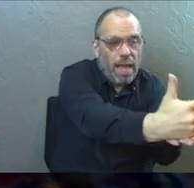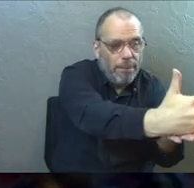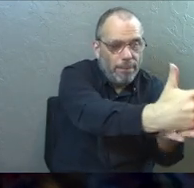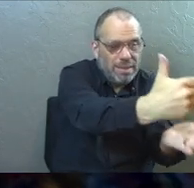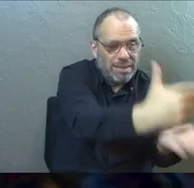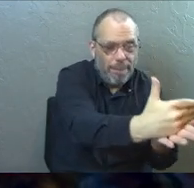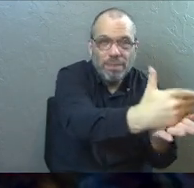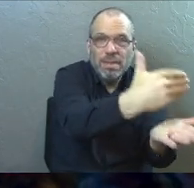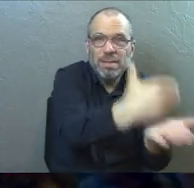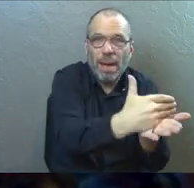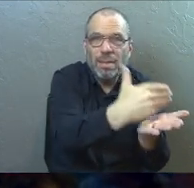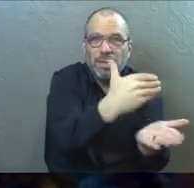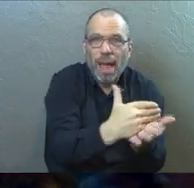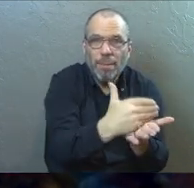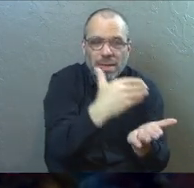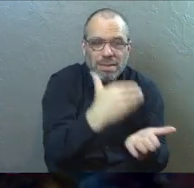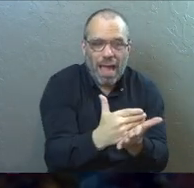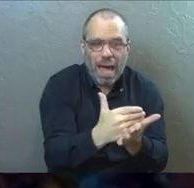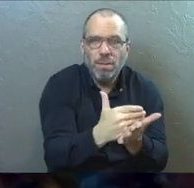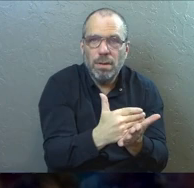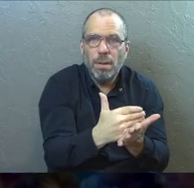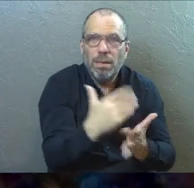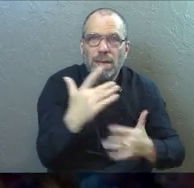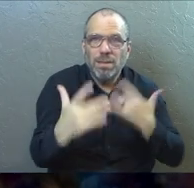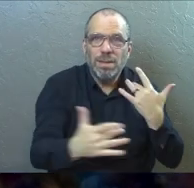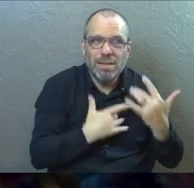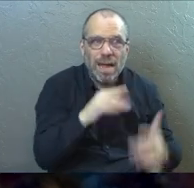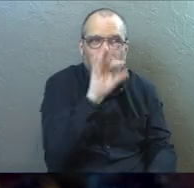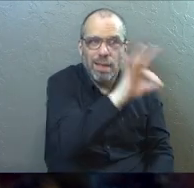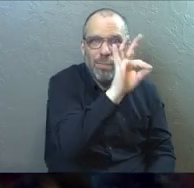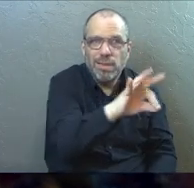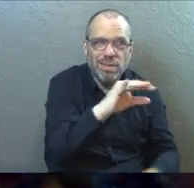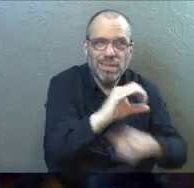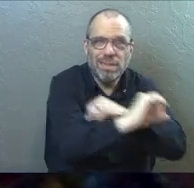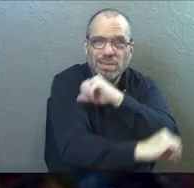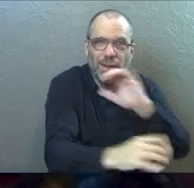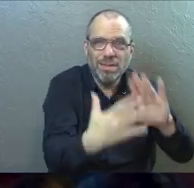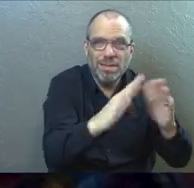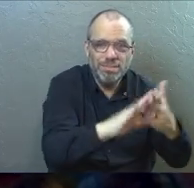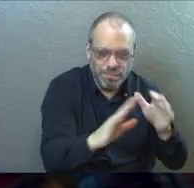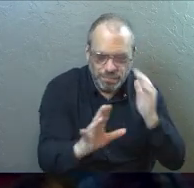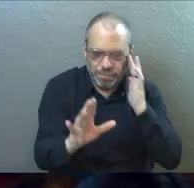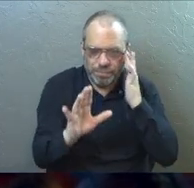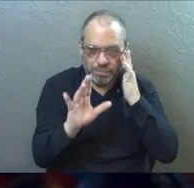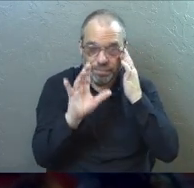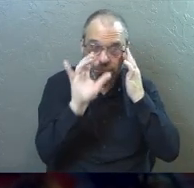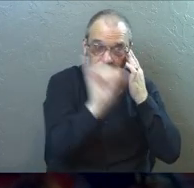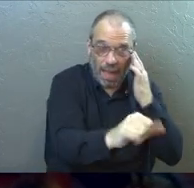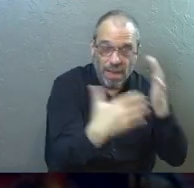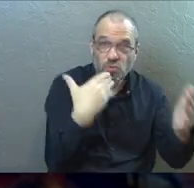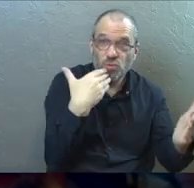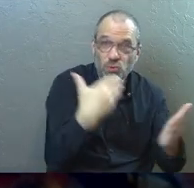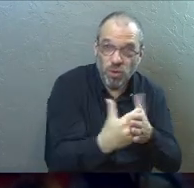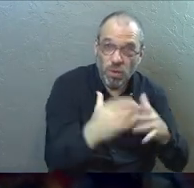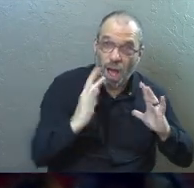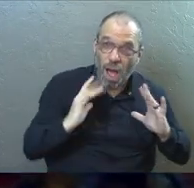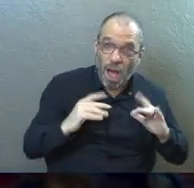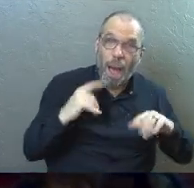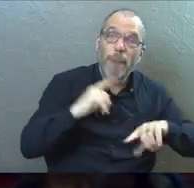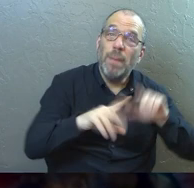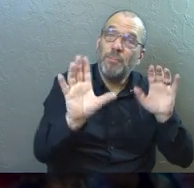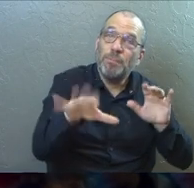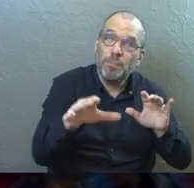preach in a whole bunch of Samaritan towns because they're fired up. Amen. Does that make sense? So that's really, really good stuff.